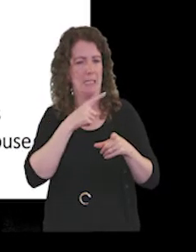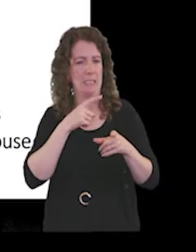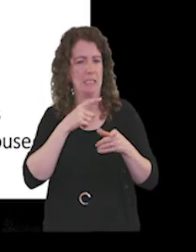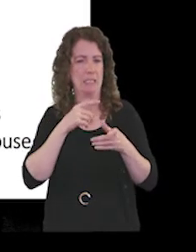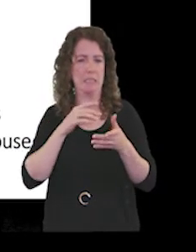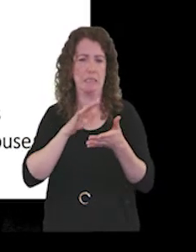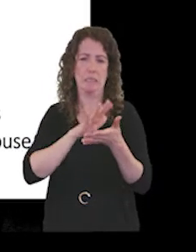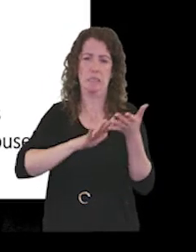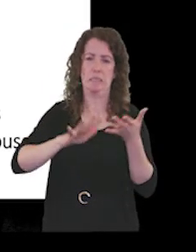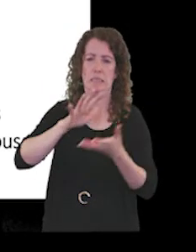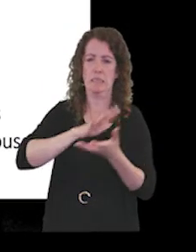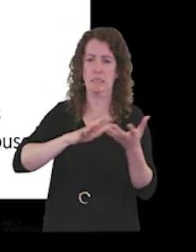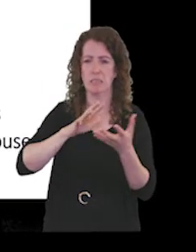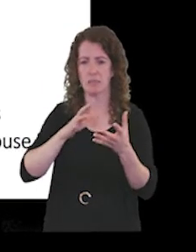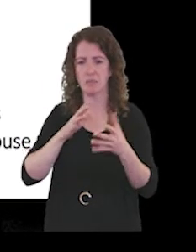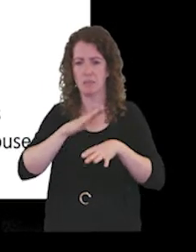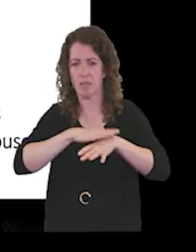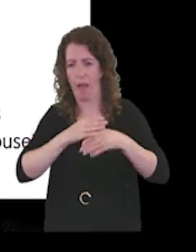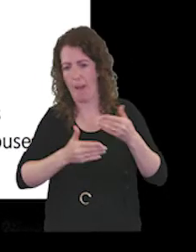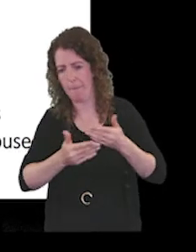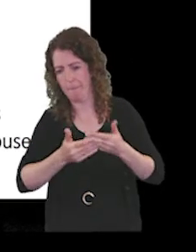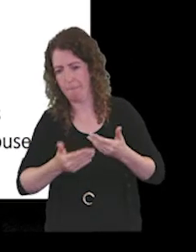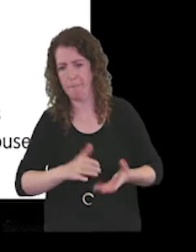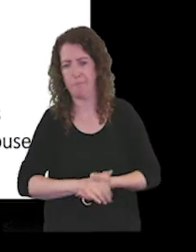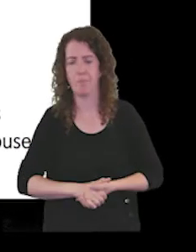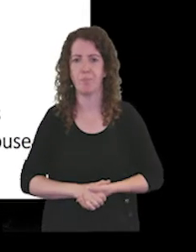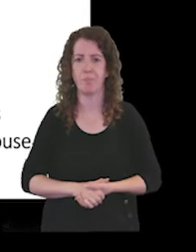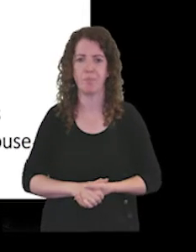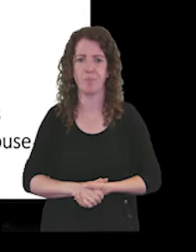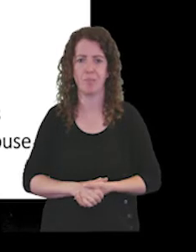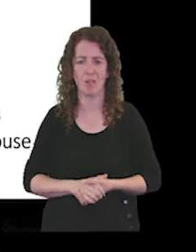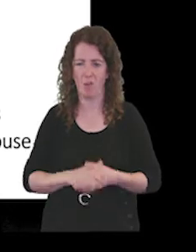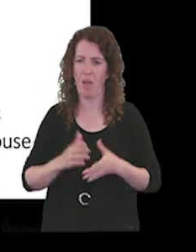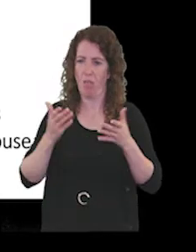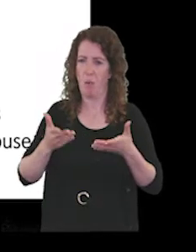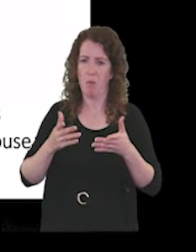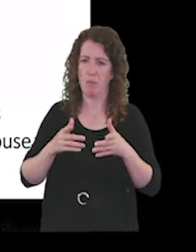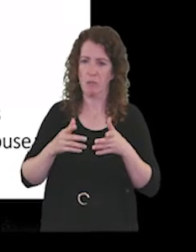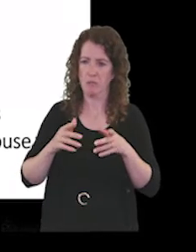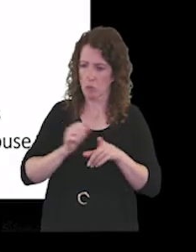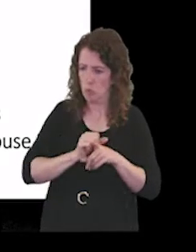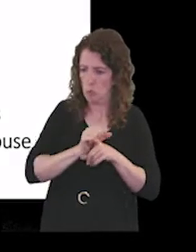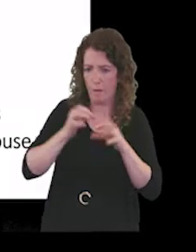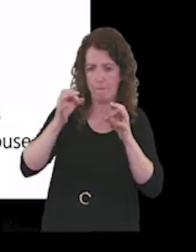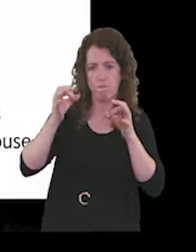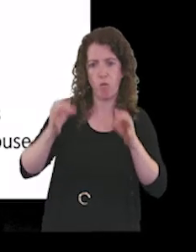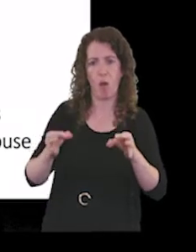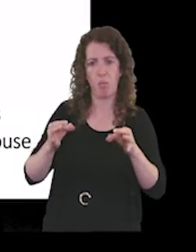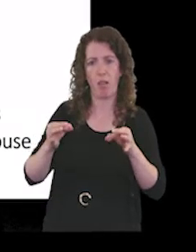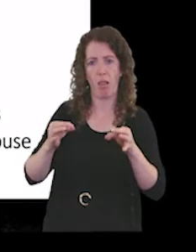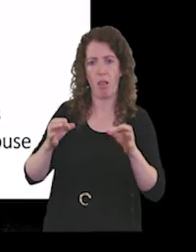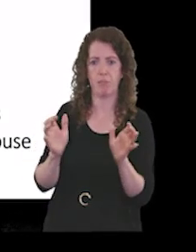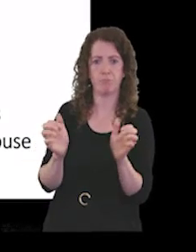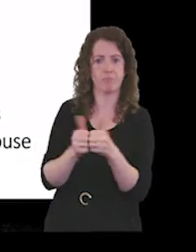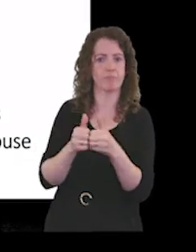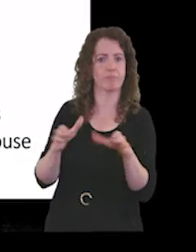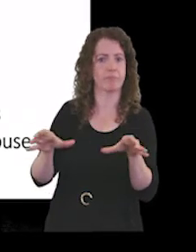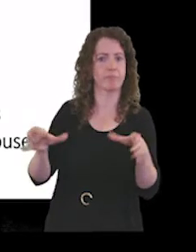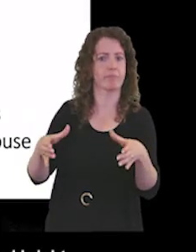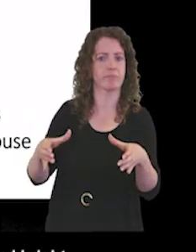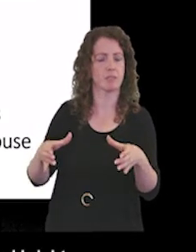as those arrangements are crystallised and finalised. But